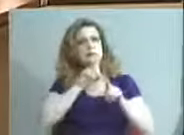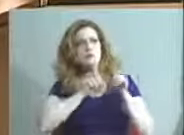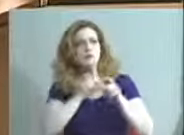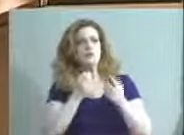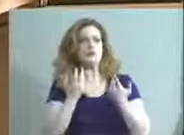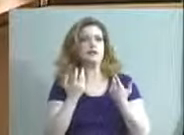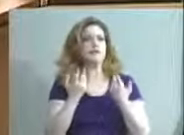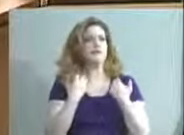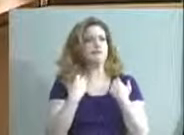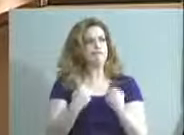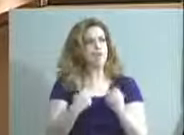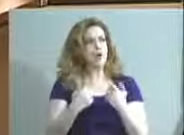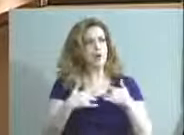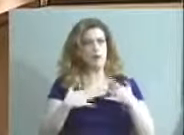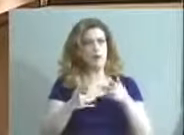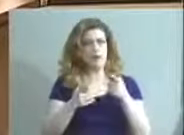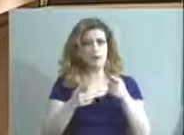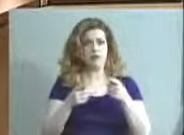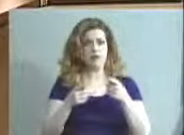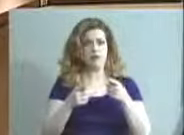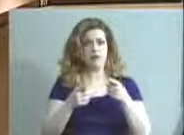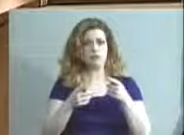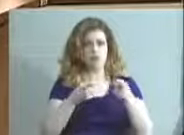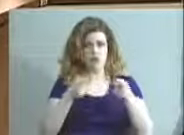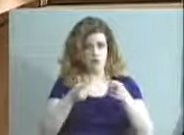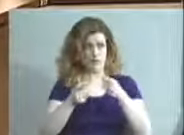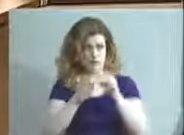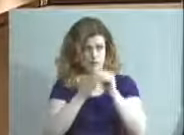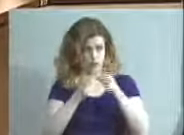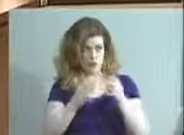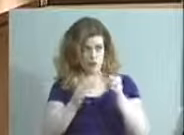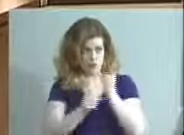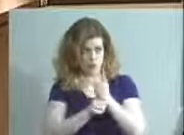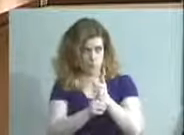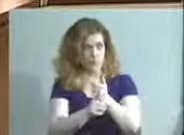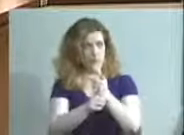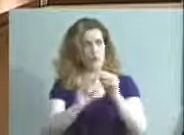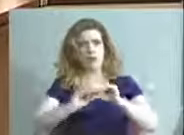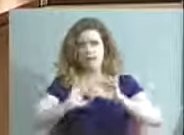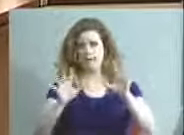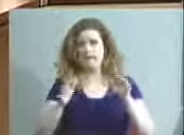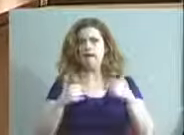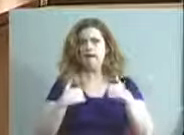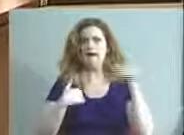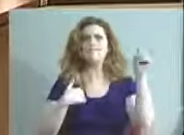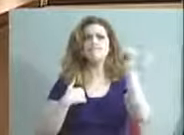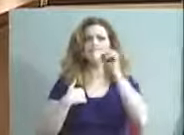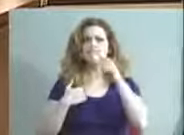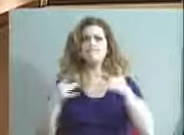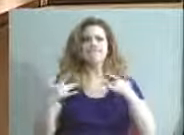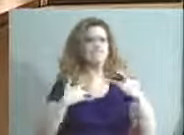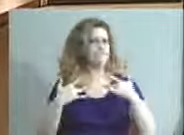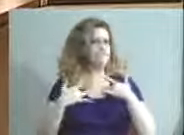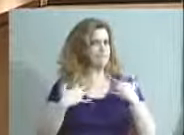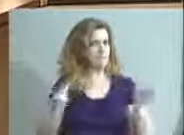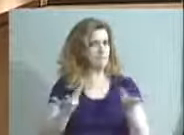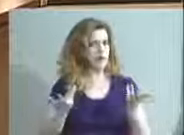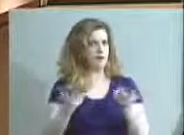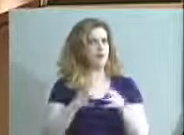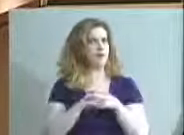treatment of the students is appropriate, but we very clearly have concerns about the